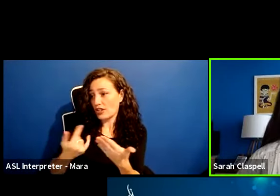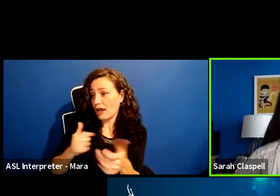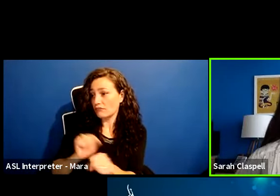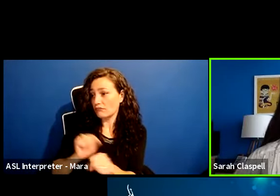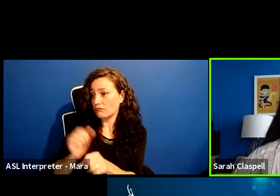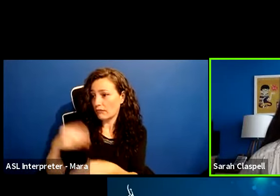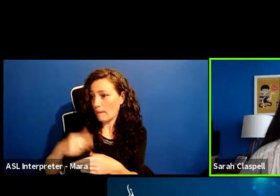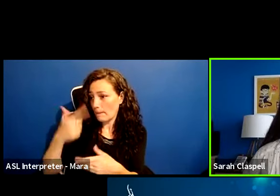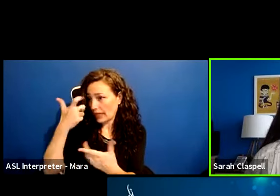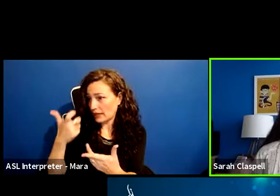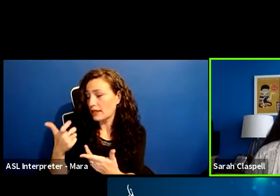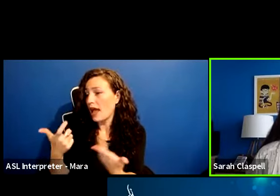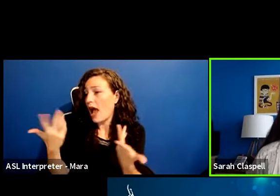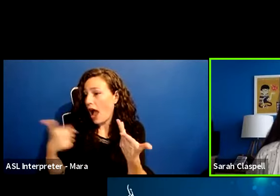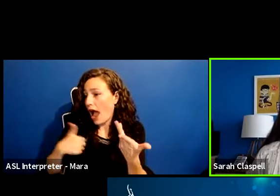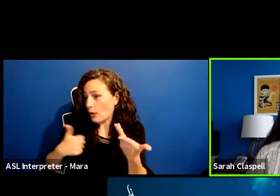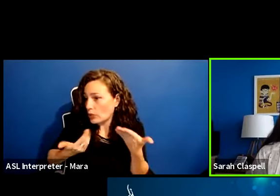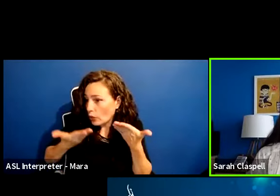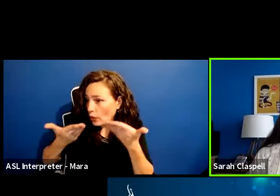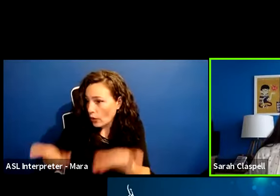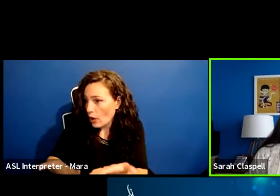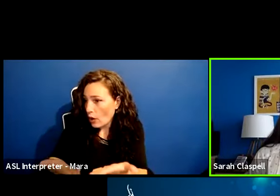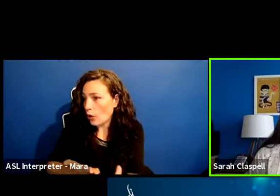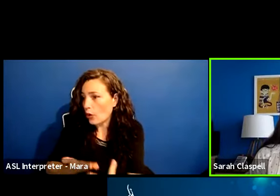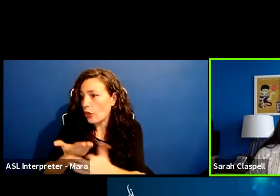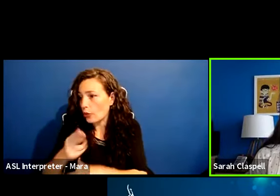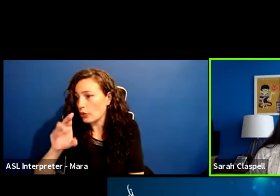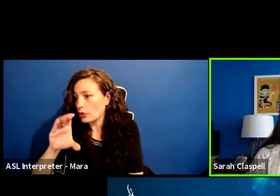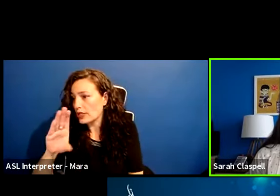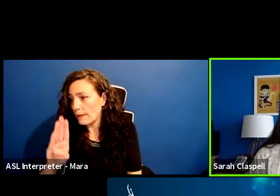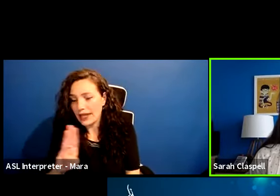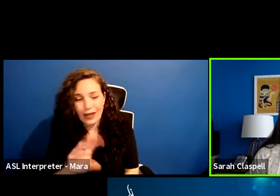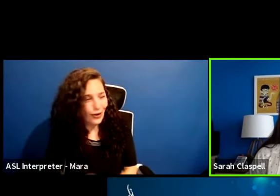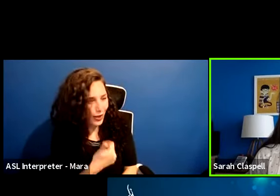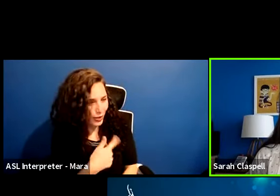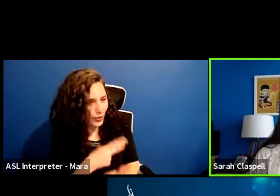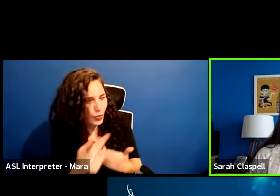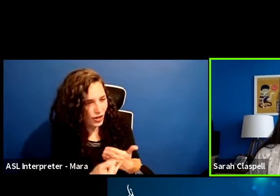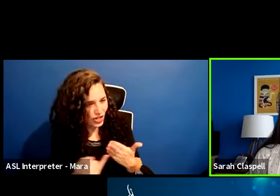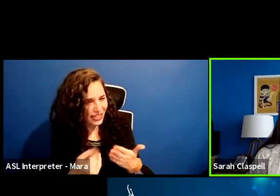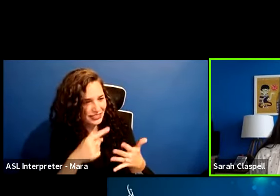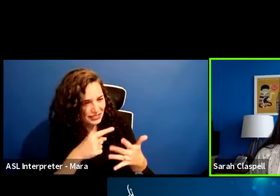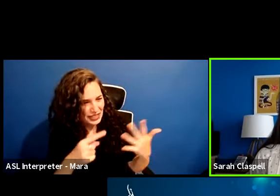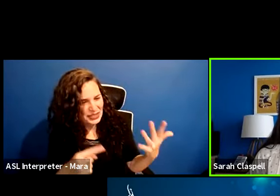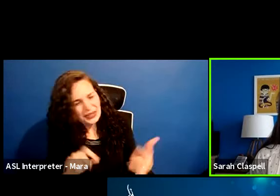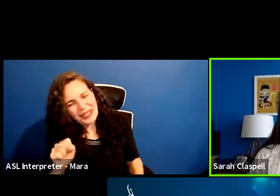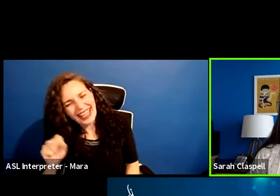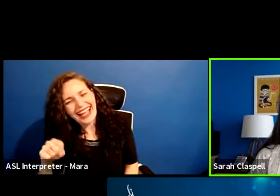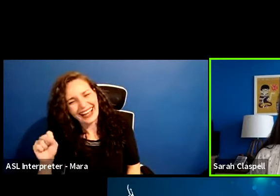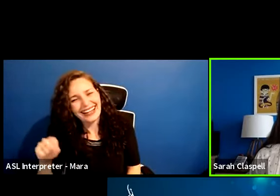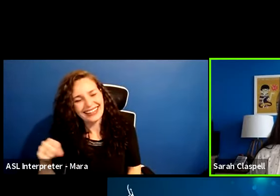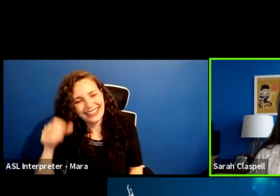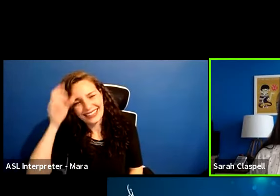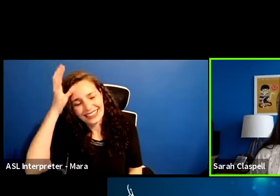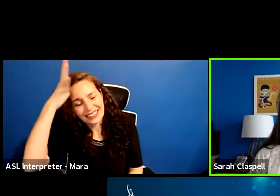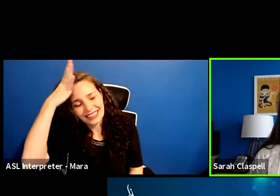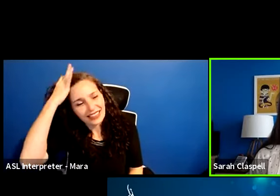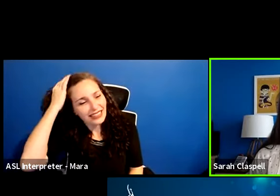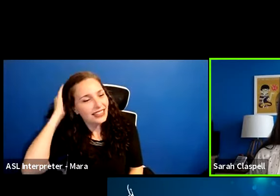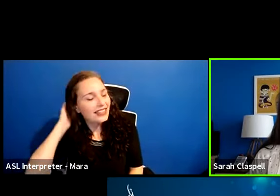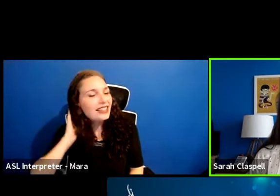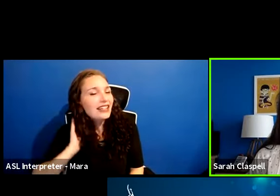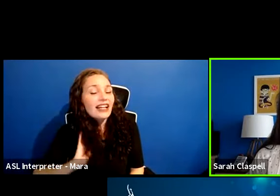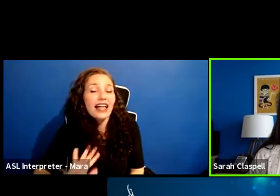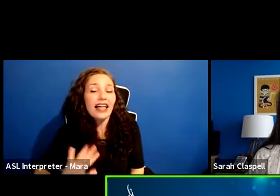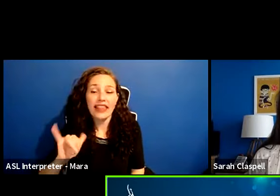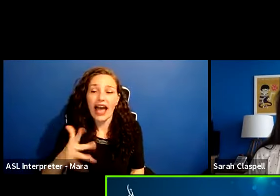trees, you know, people I knew through UCB or, uh, other projects and things like that. Um, so yeah, um, the collaboration is, is